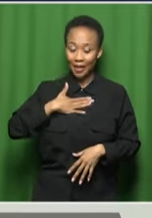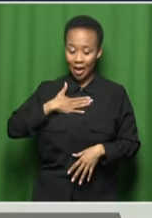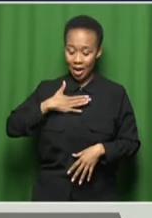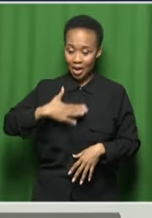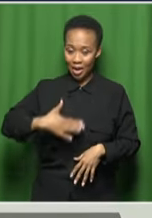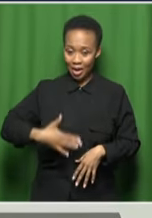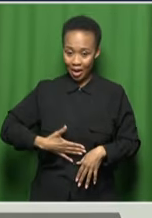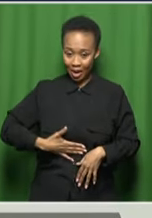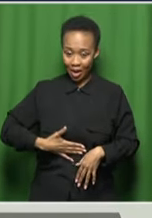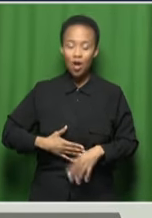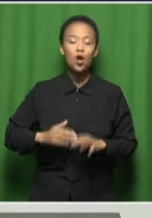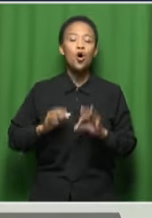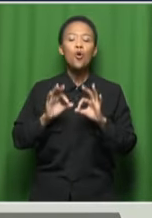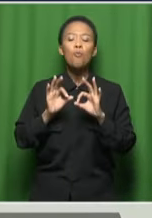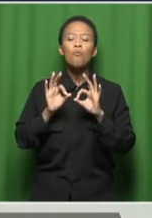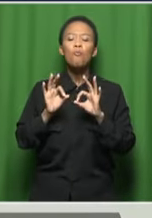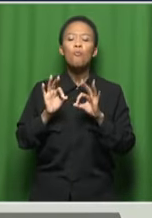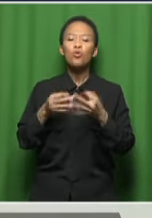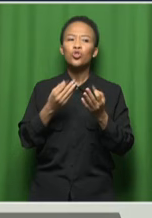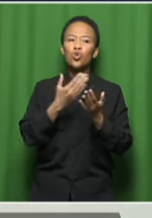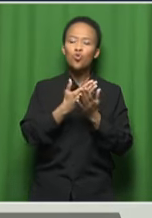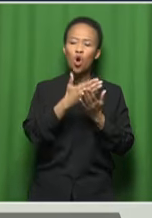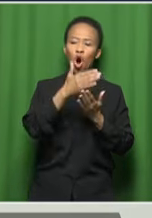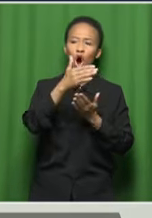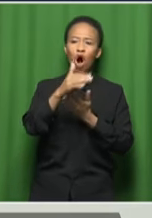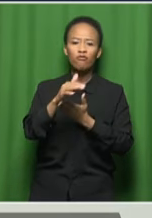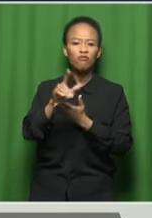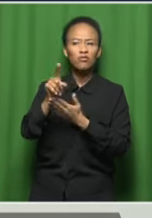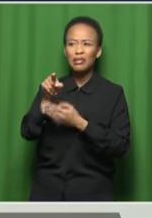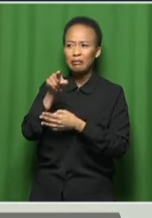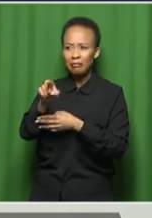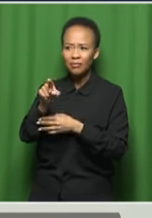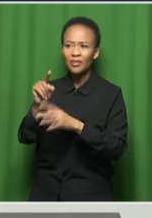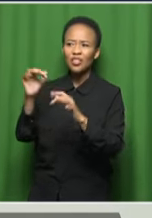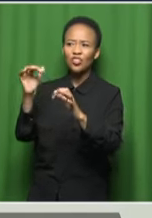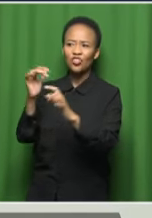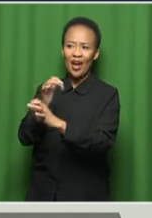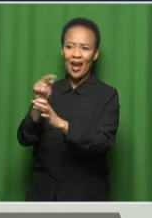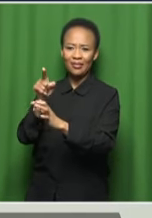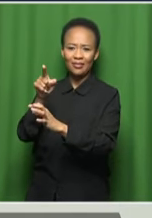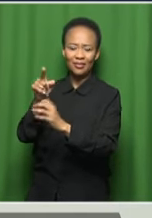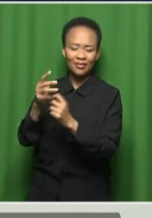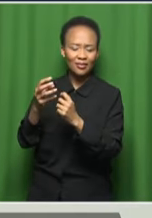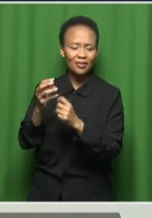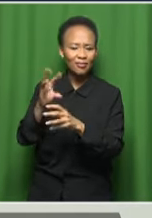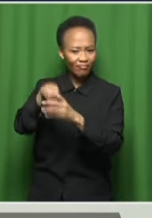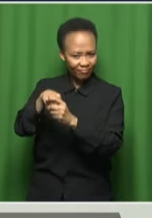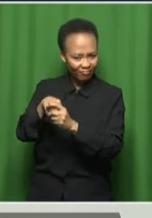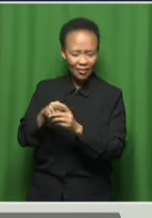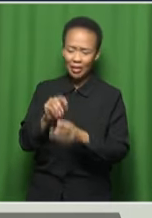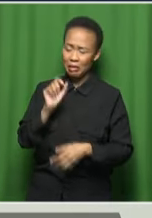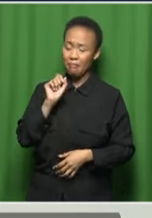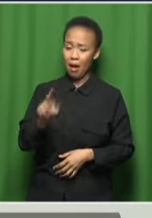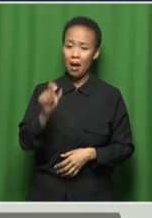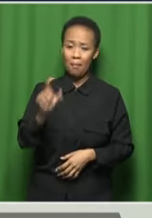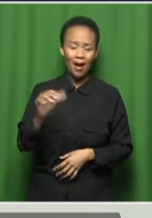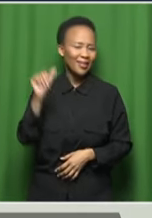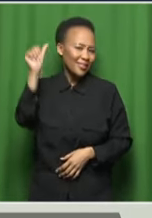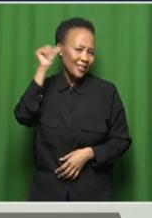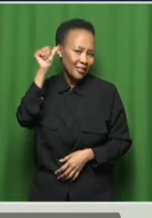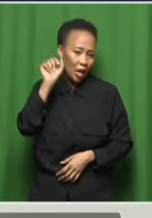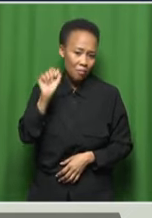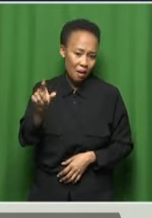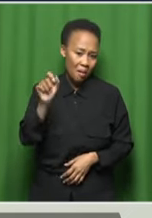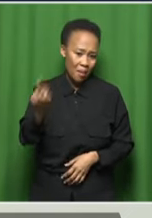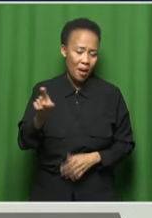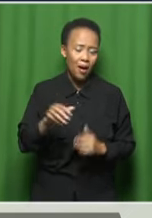-unquote jazz, we're just like, yo, this is the sound. Yeah. Yeah. You know? Then it becomes easier for people to be